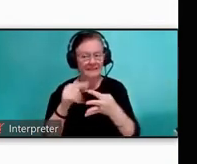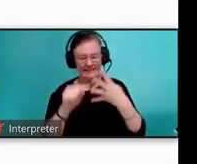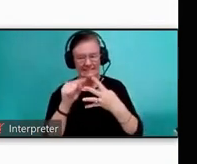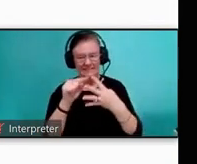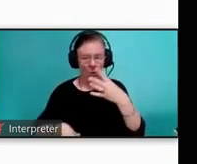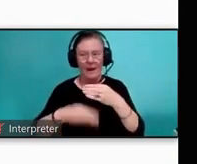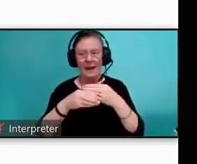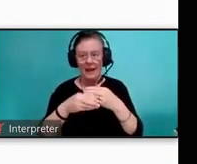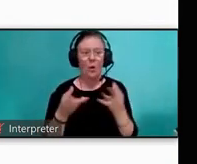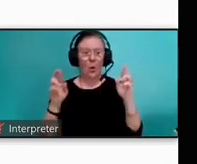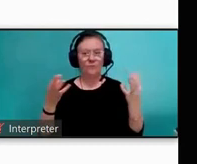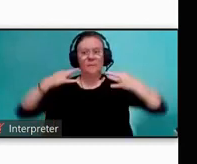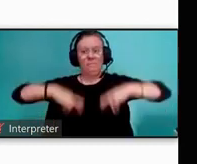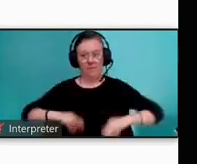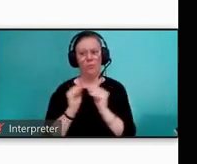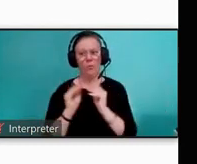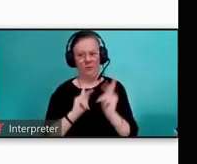greater access to various resources.